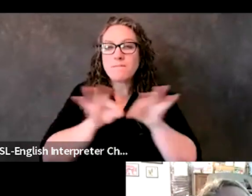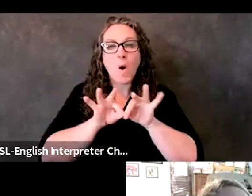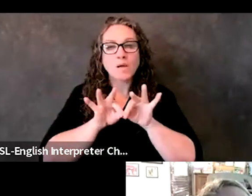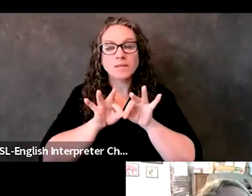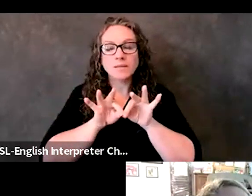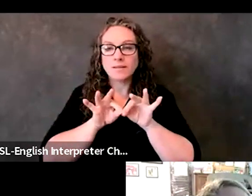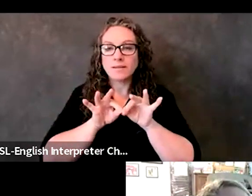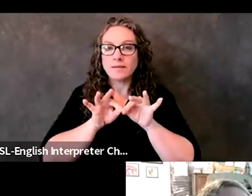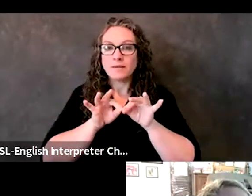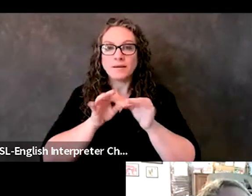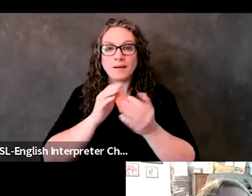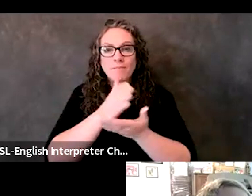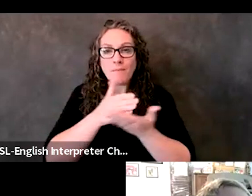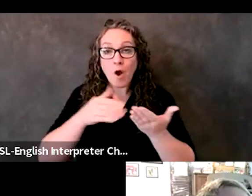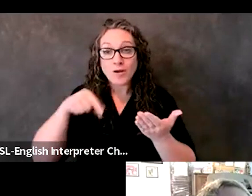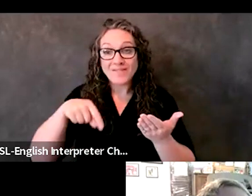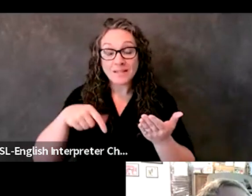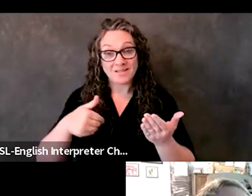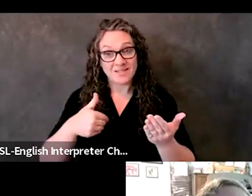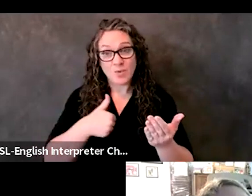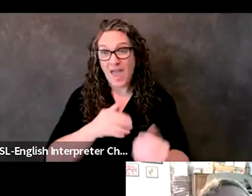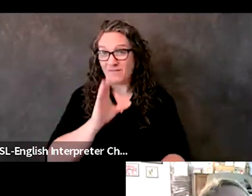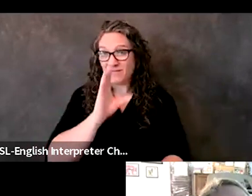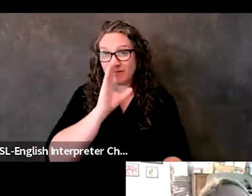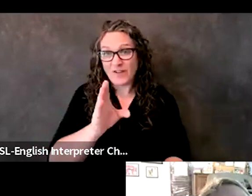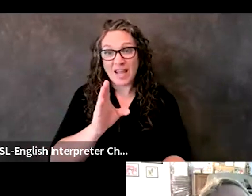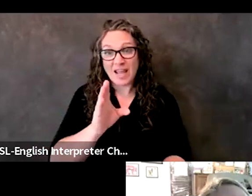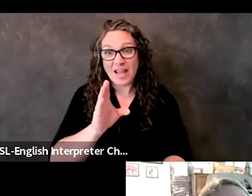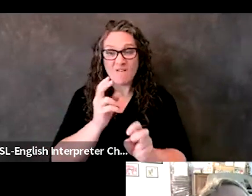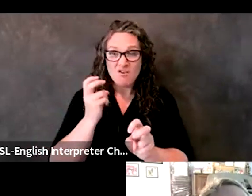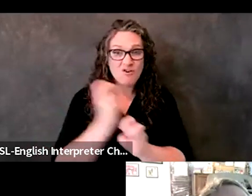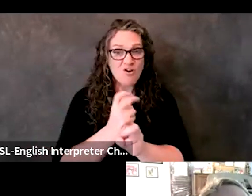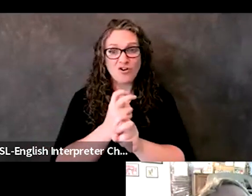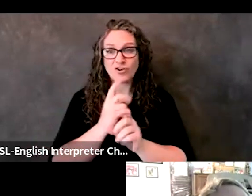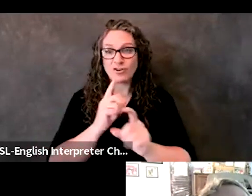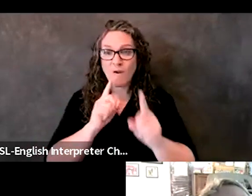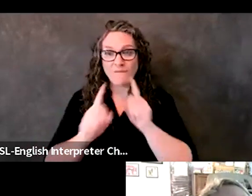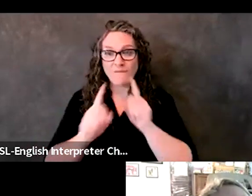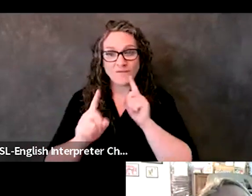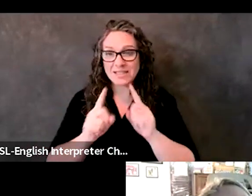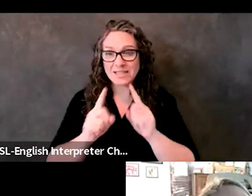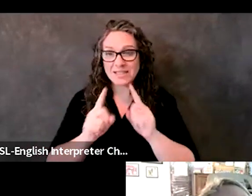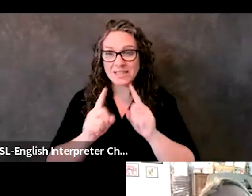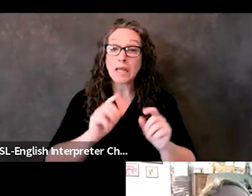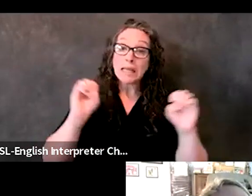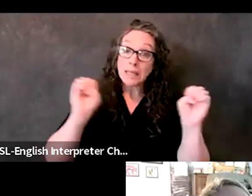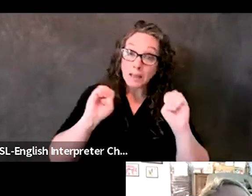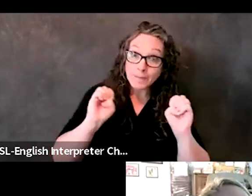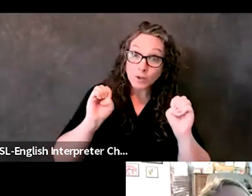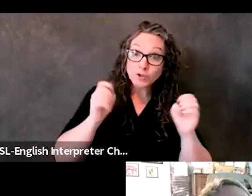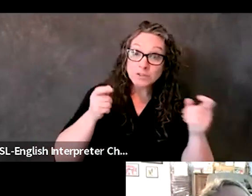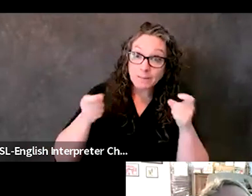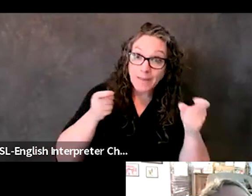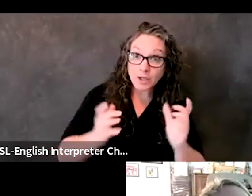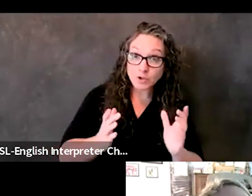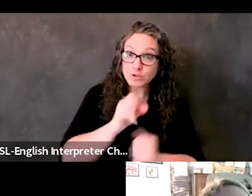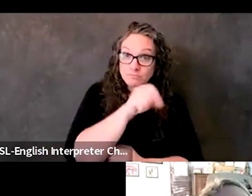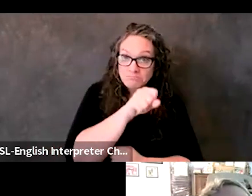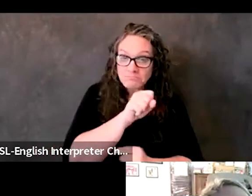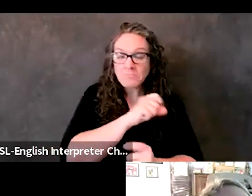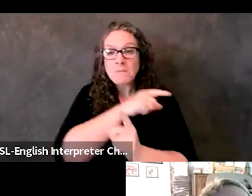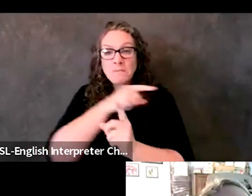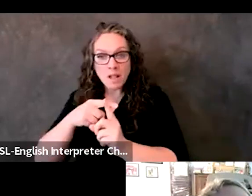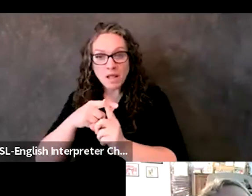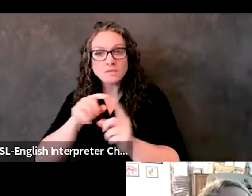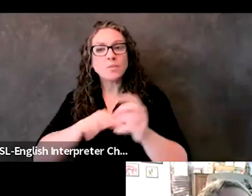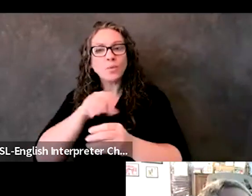frank and hard conversations, not just with ourself as emergency managers, but, you know, with our community. Um, within